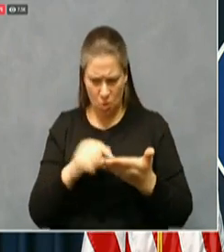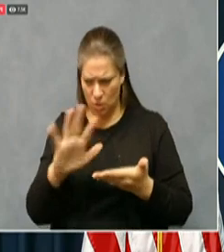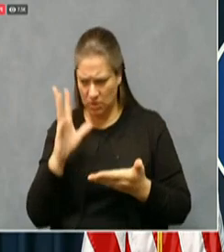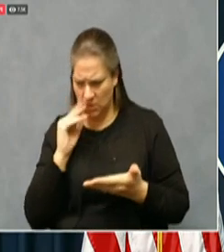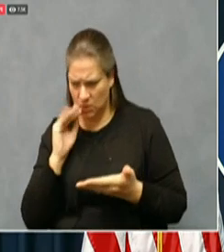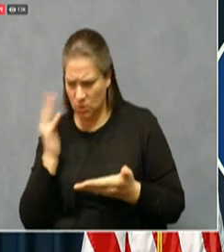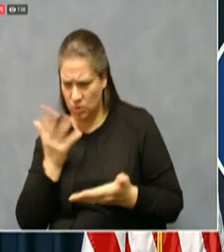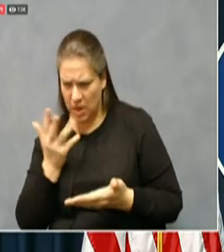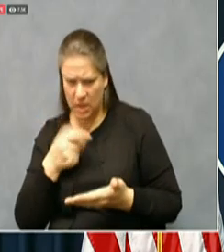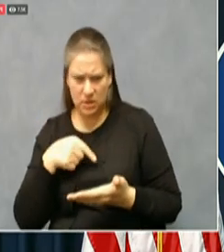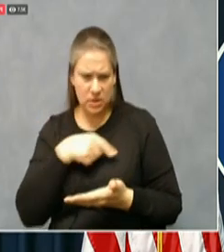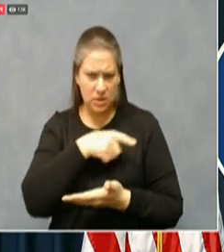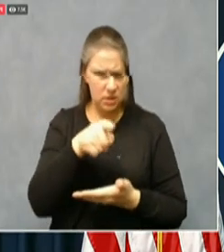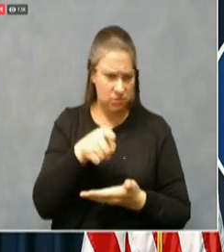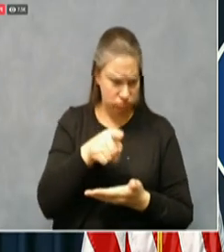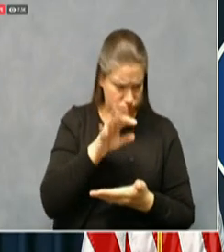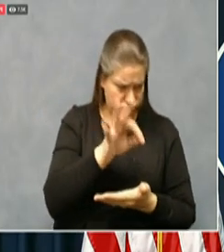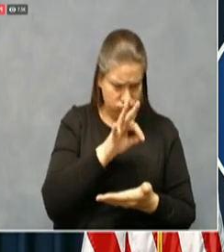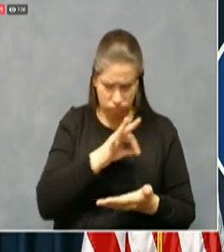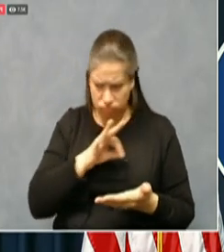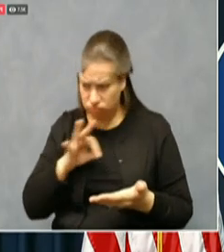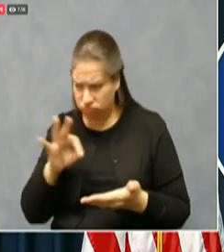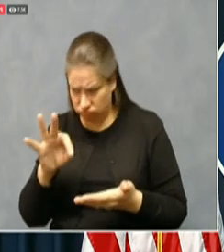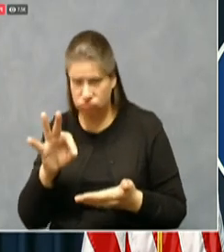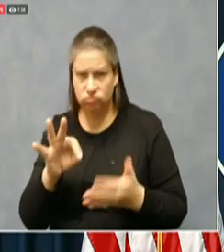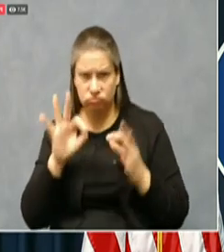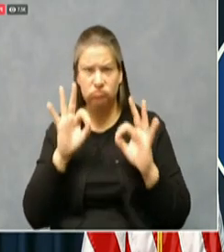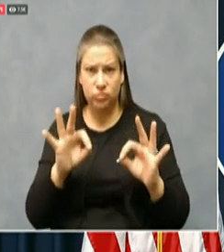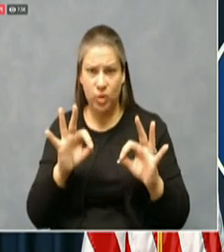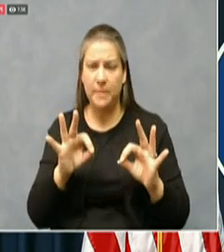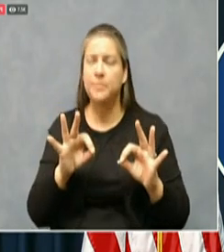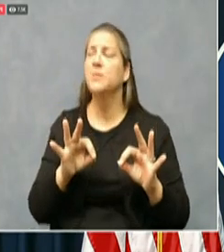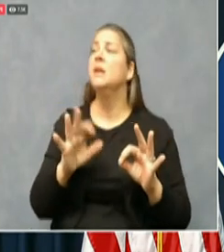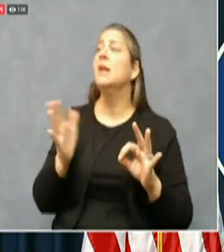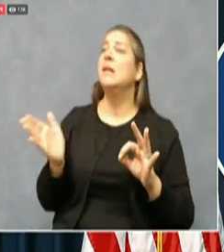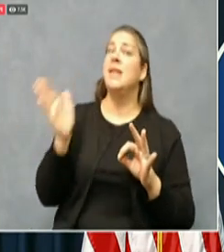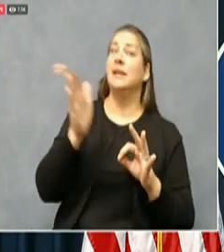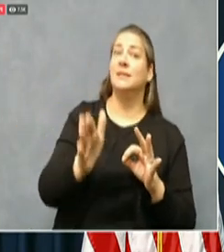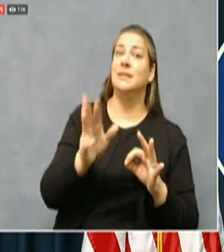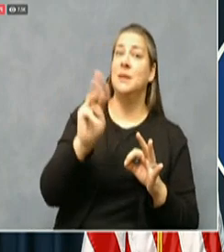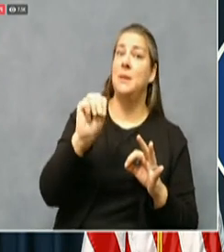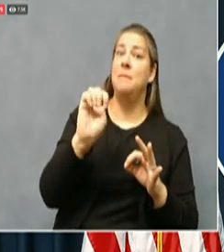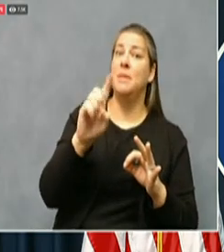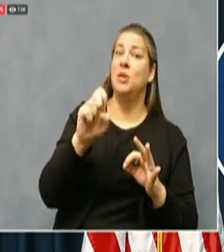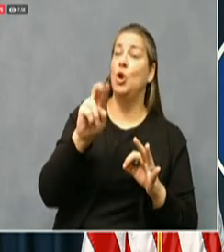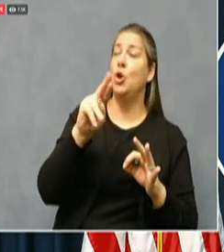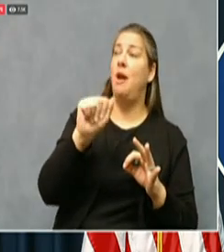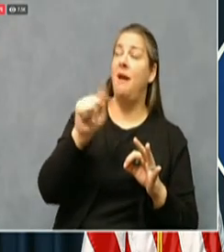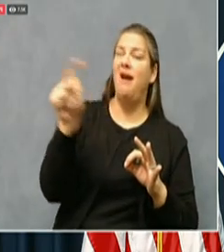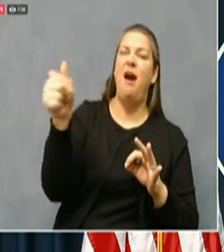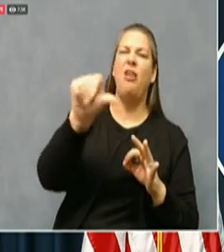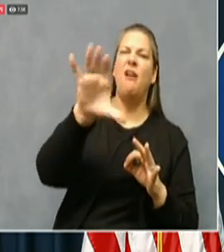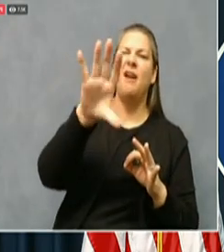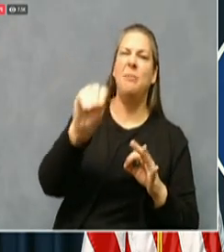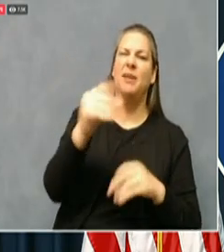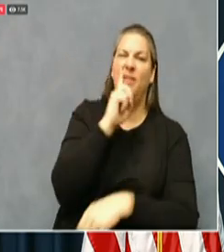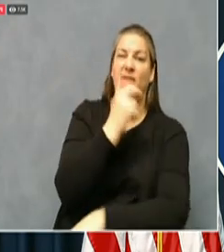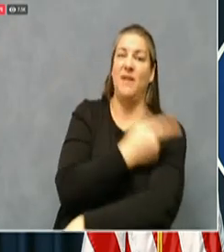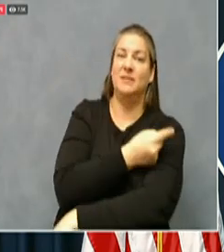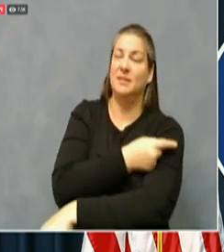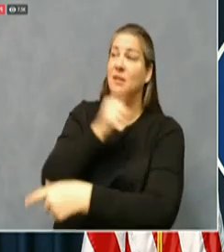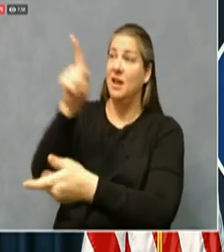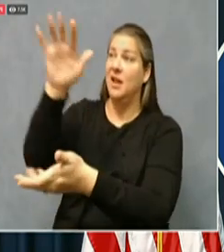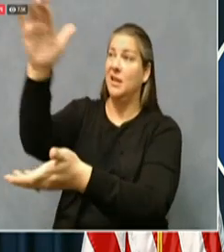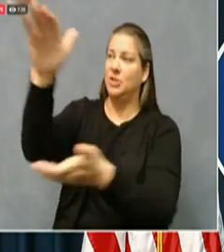Moderna. We hope that's a projected timeline that we can do even better than this first roll out. But remember,